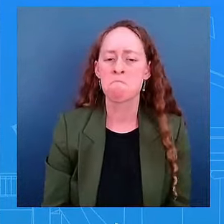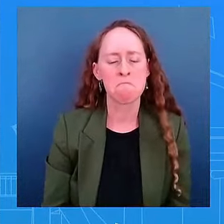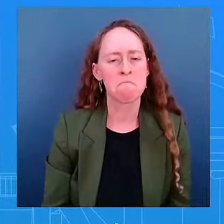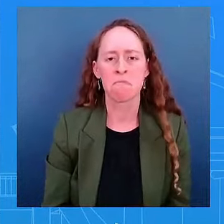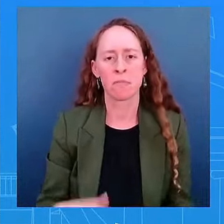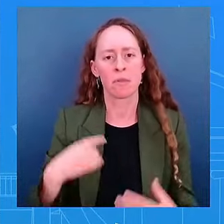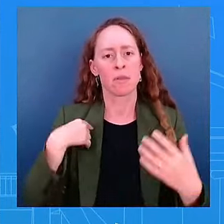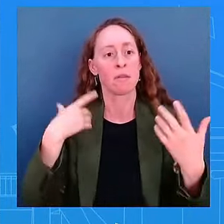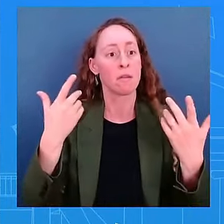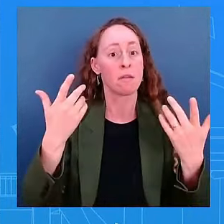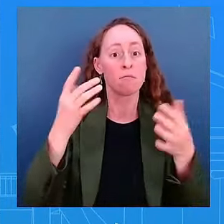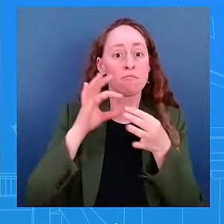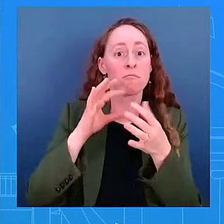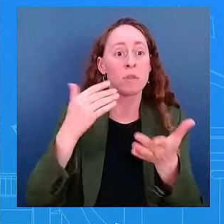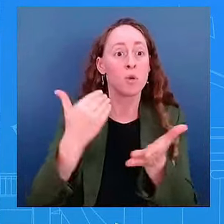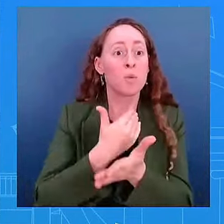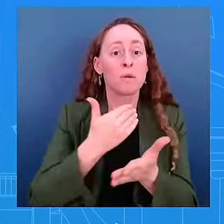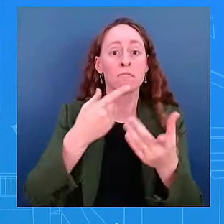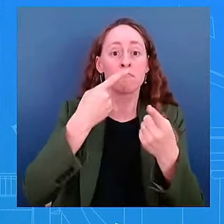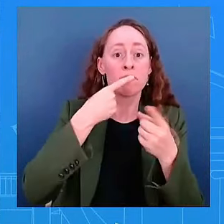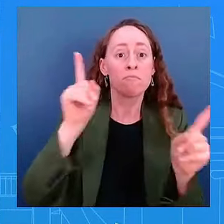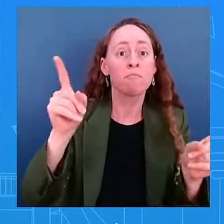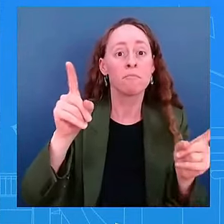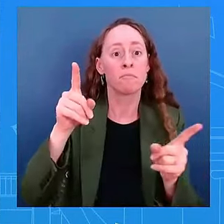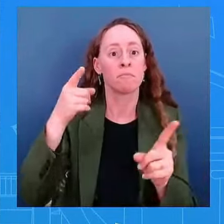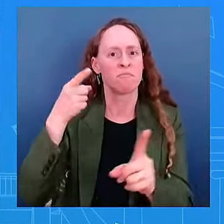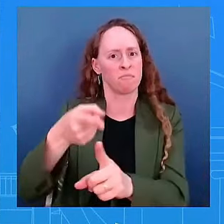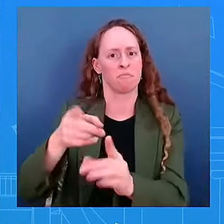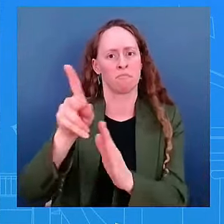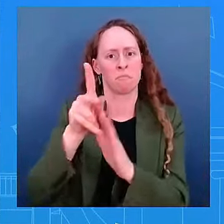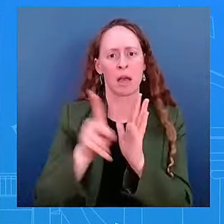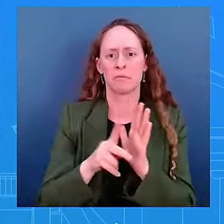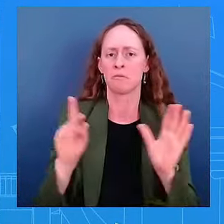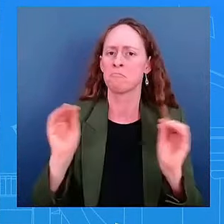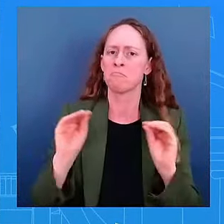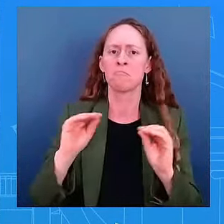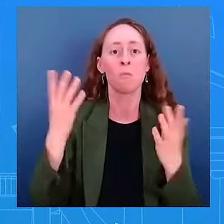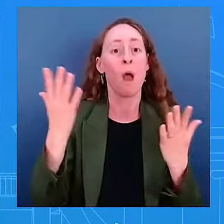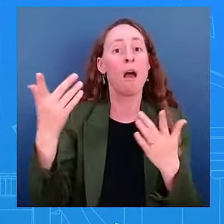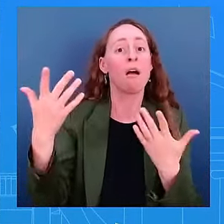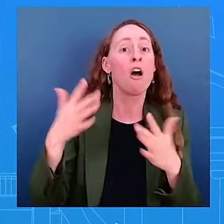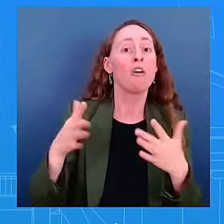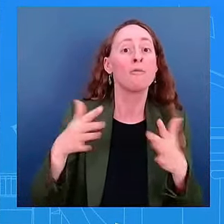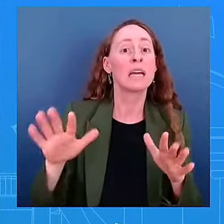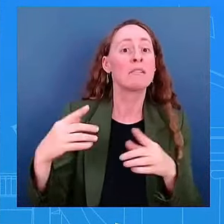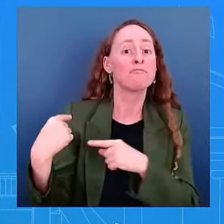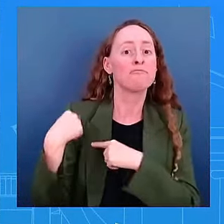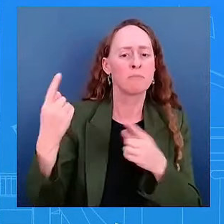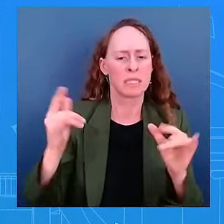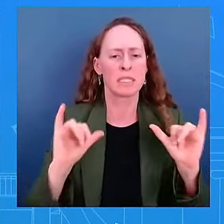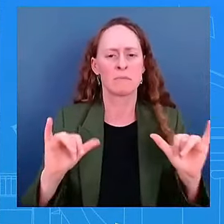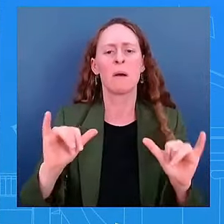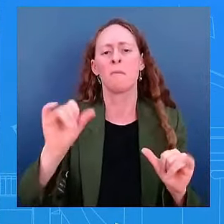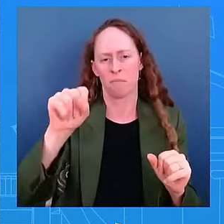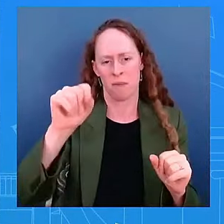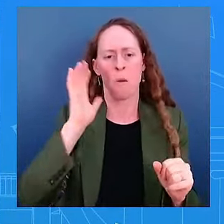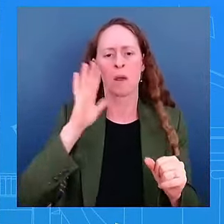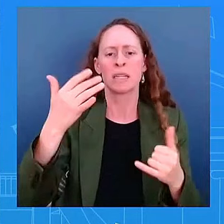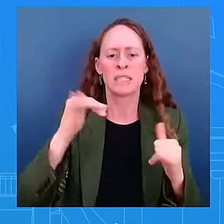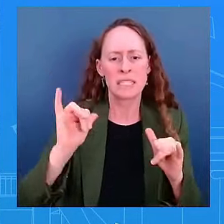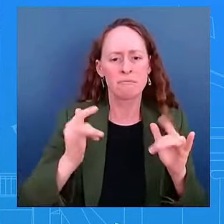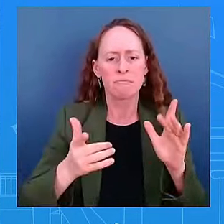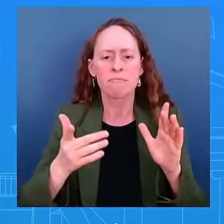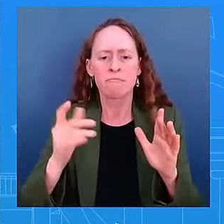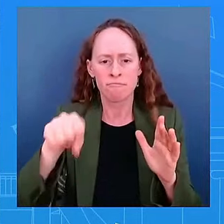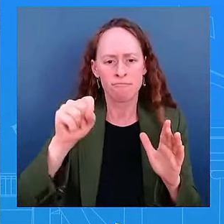the next several months, even while he was indeed running for reelection, which is